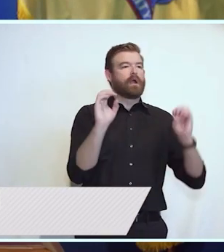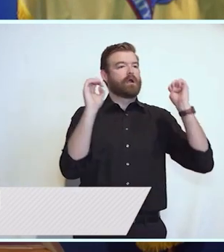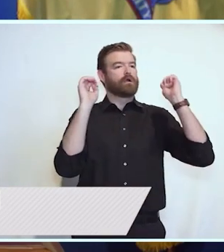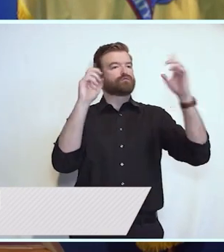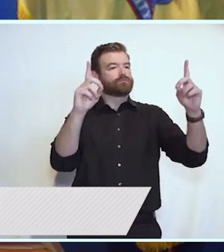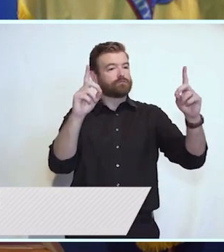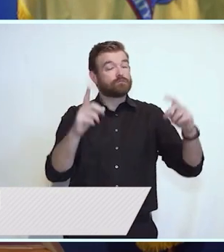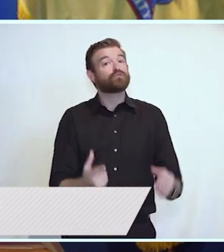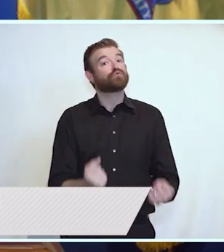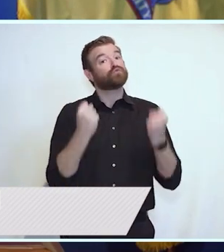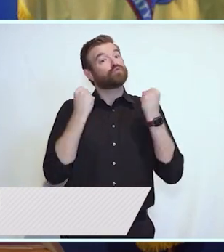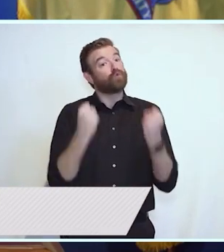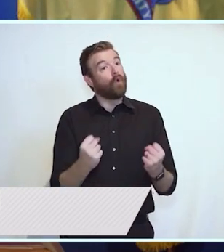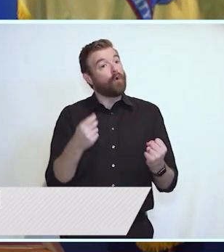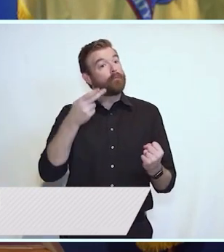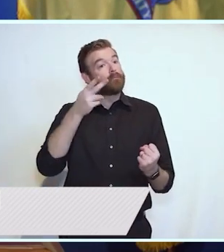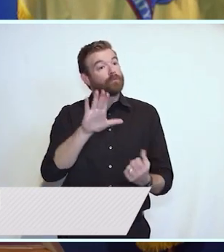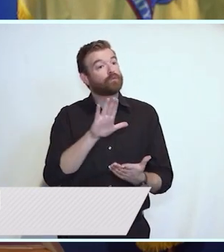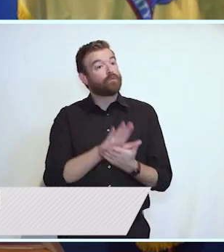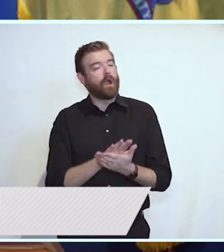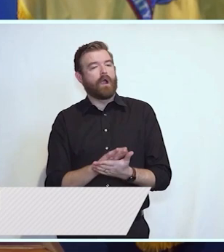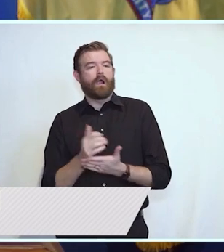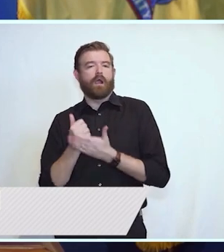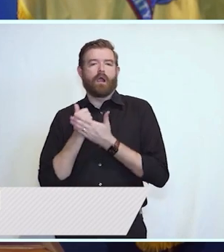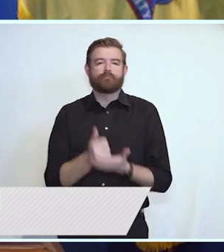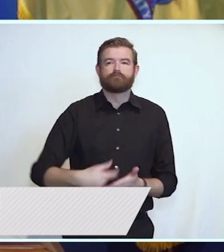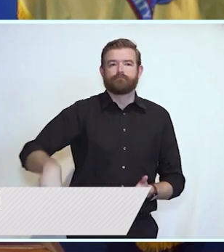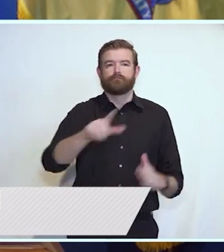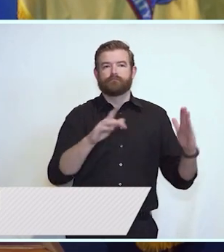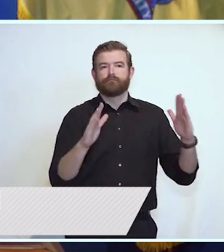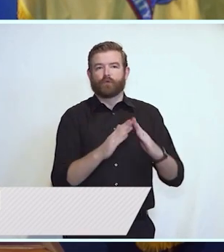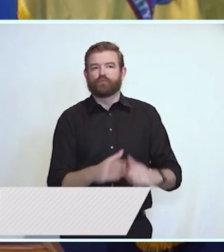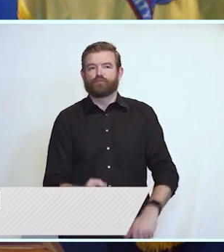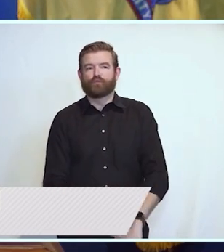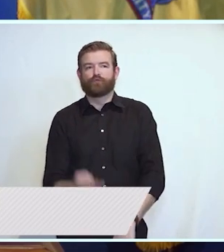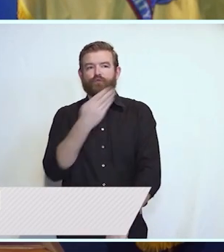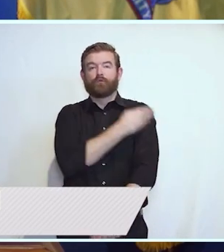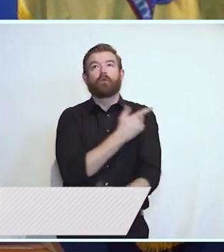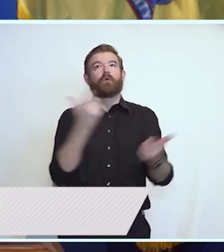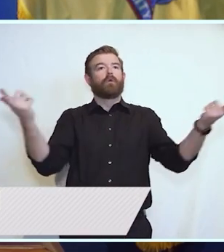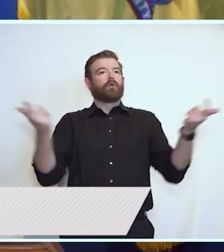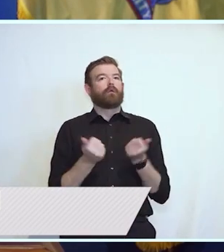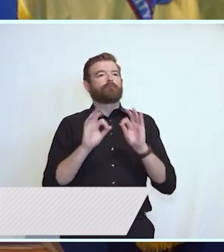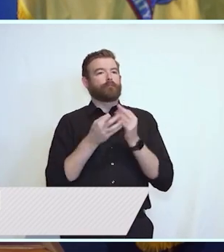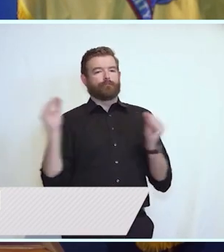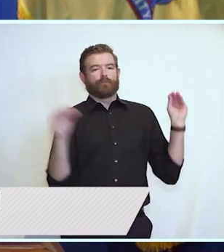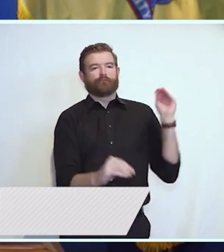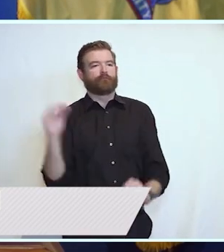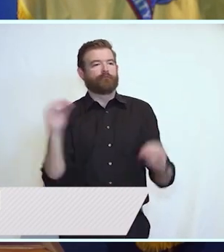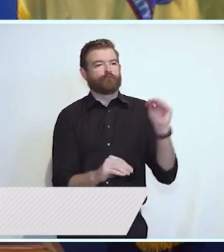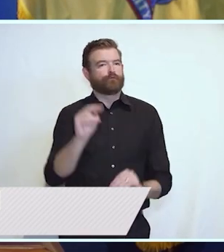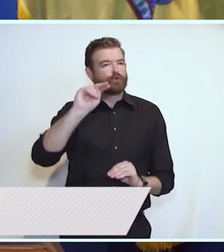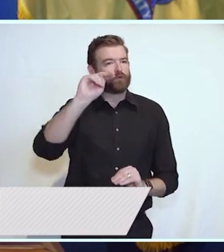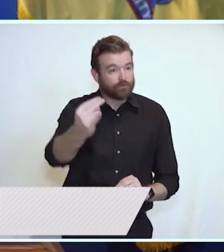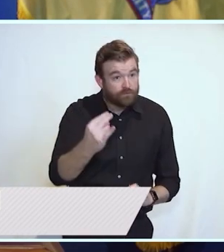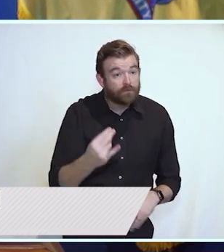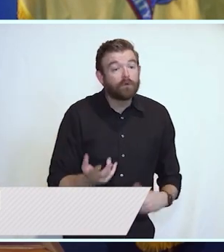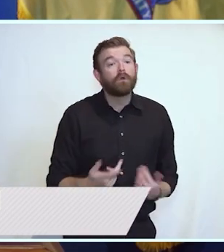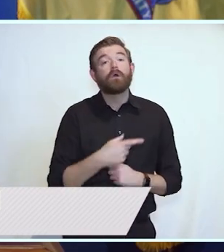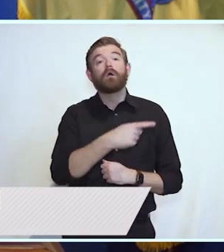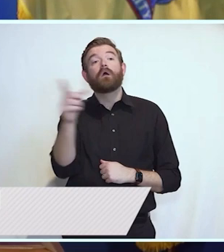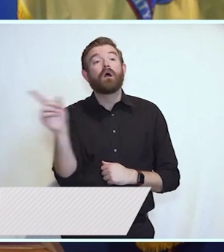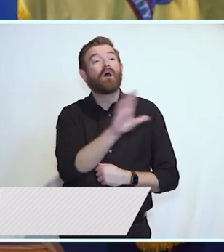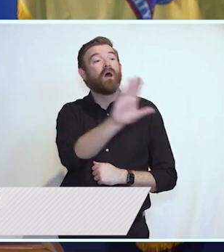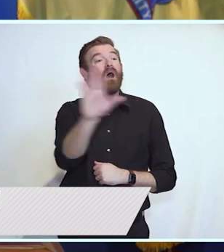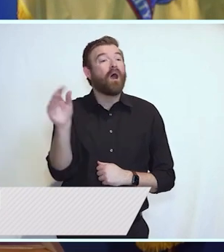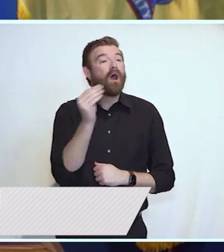for families looking to move to New Jersey. And for so many of you, your home is your single greatest investment. Few public